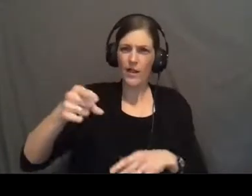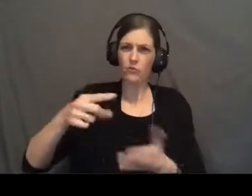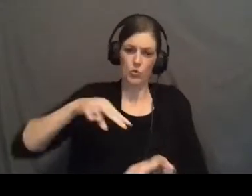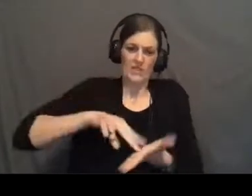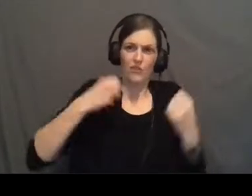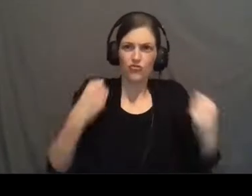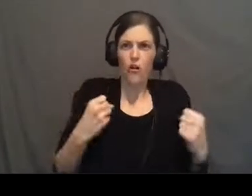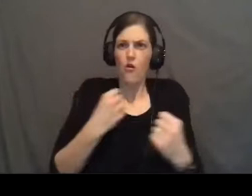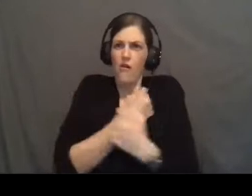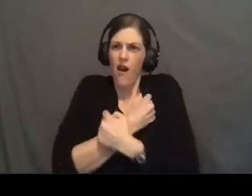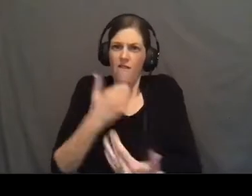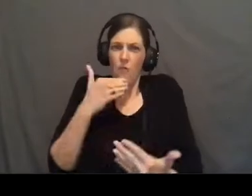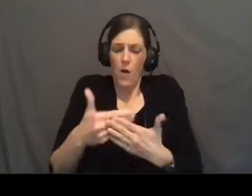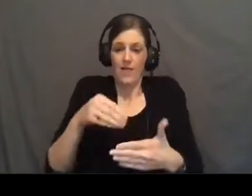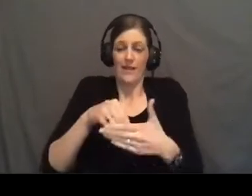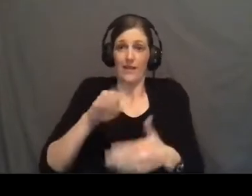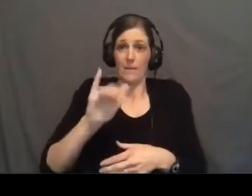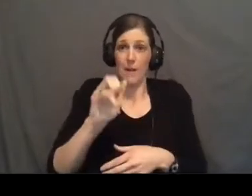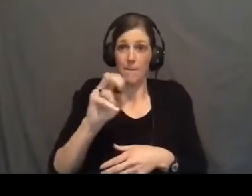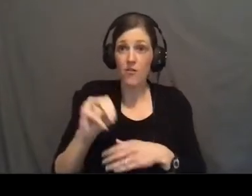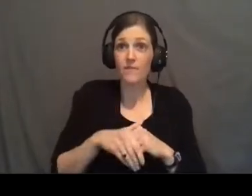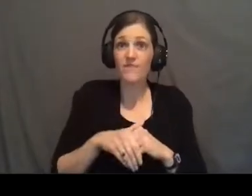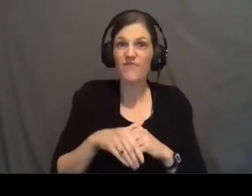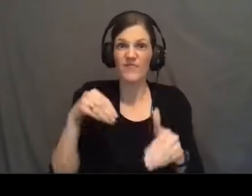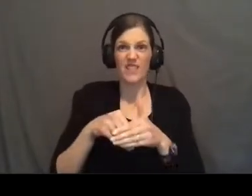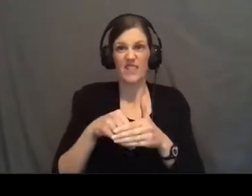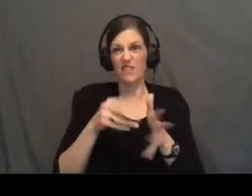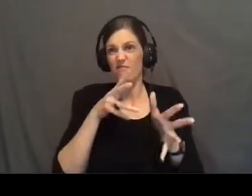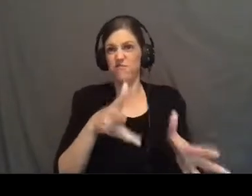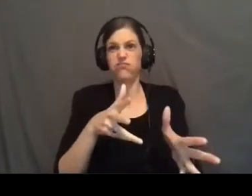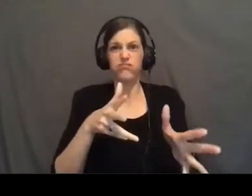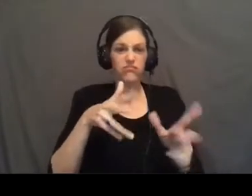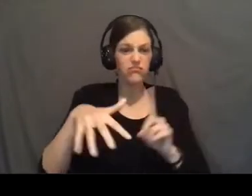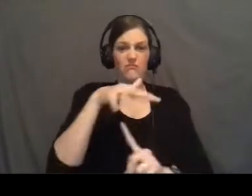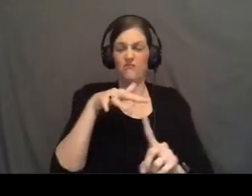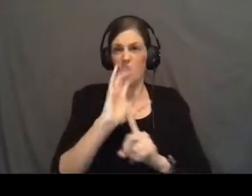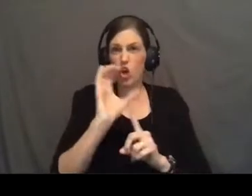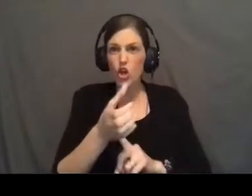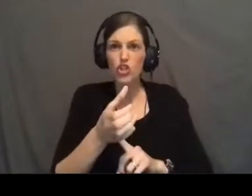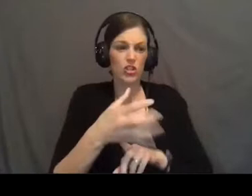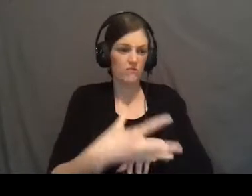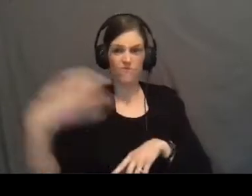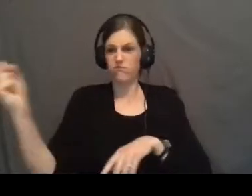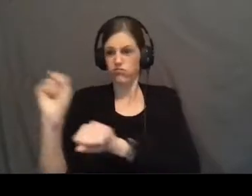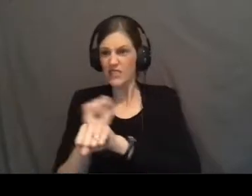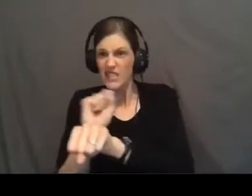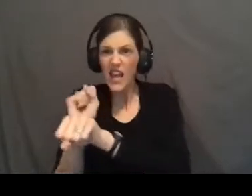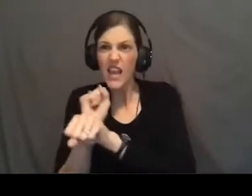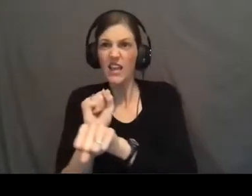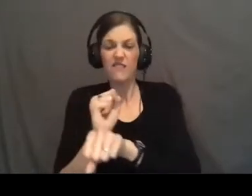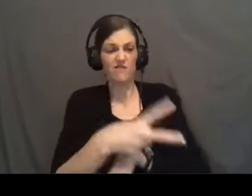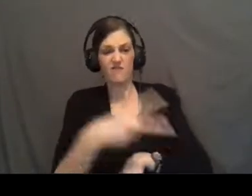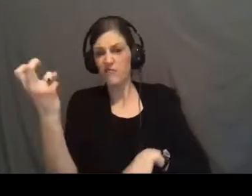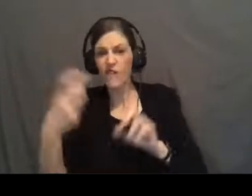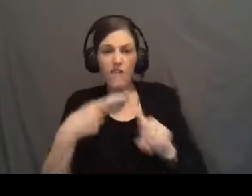strong and love well in Babylon? In a hostile culture, when you were taken captive, enslaved, taken away from